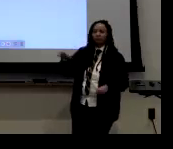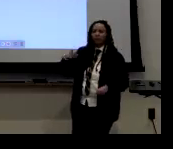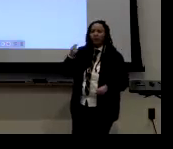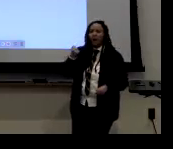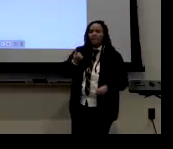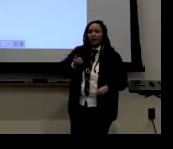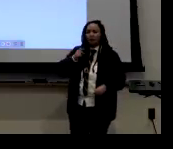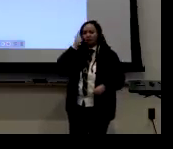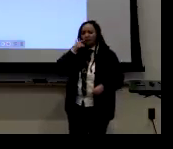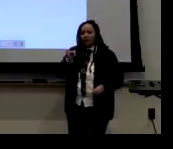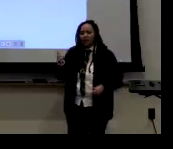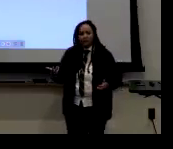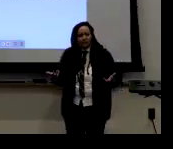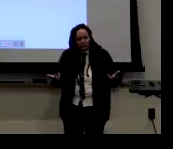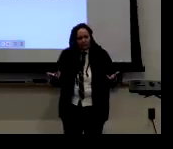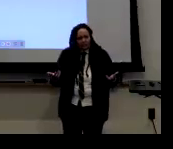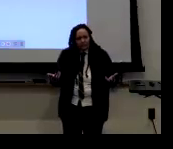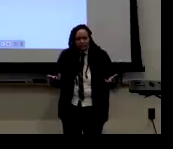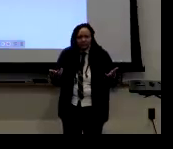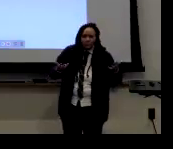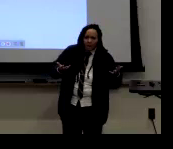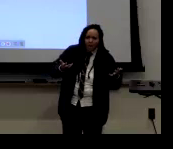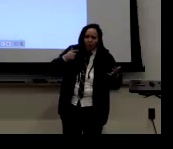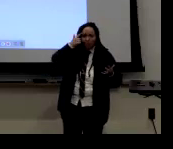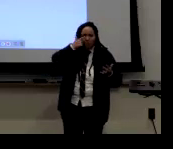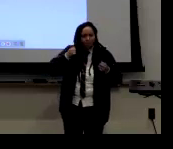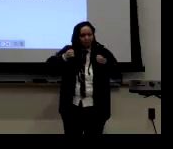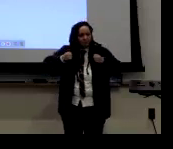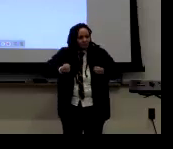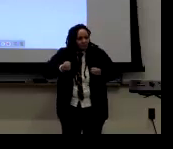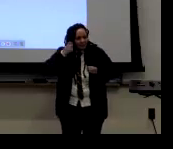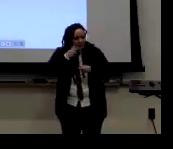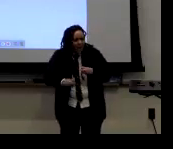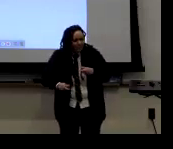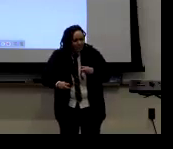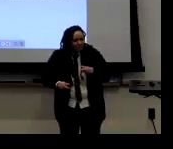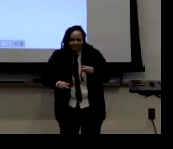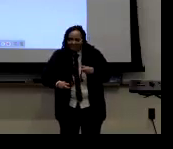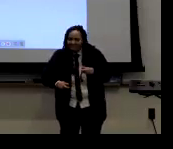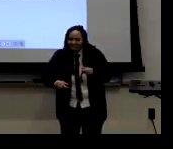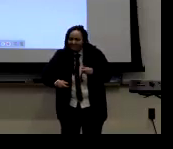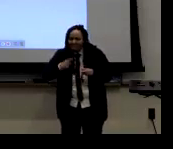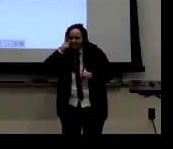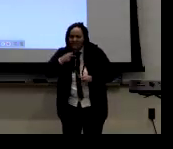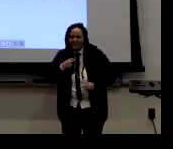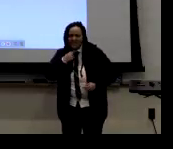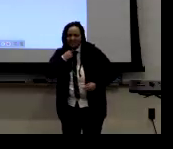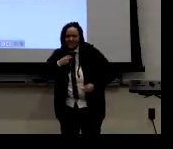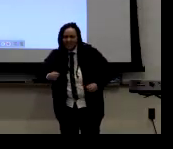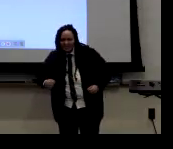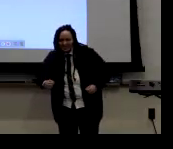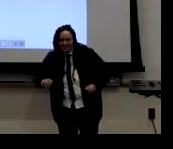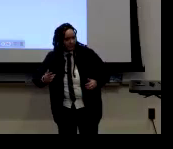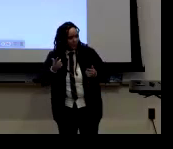ASL. And I was curious to what masculine signing, you know, what the features of that were, you know,